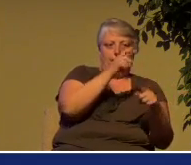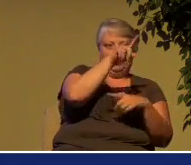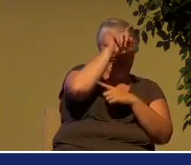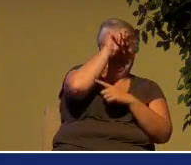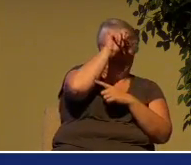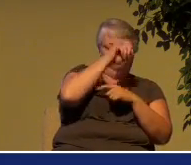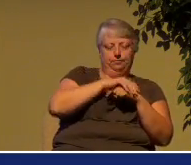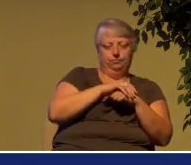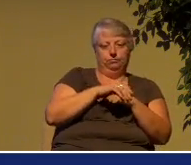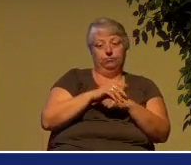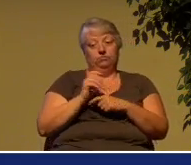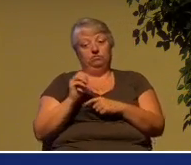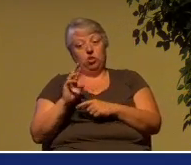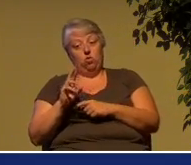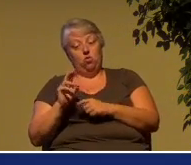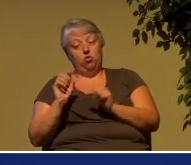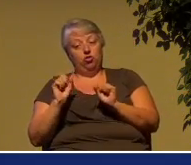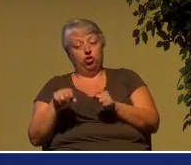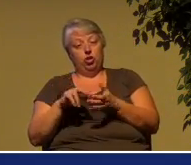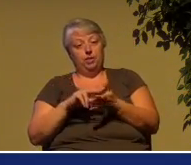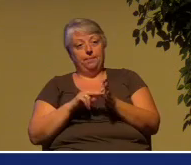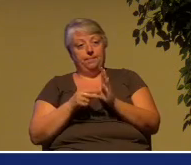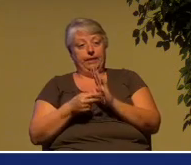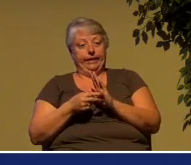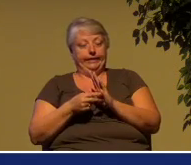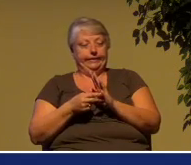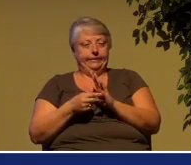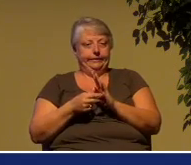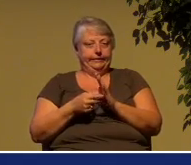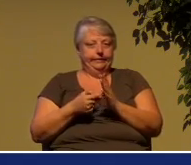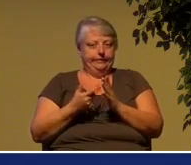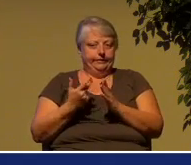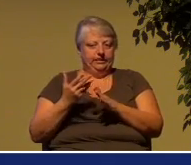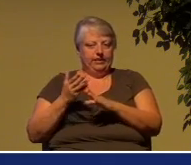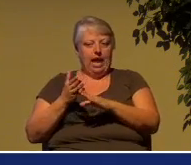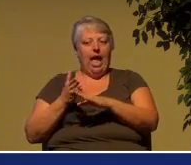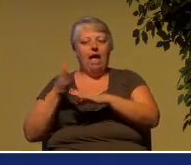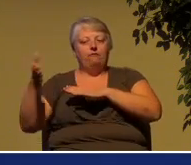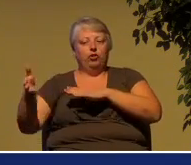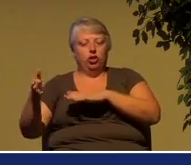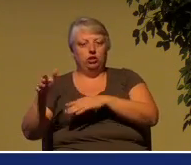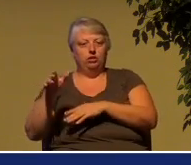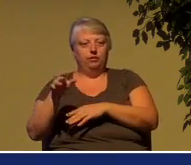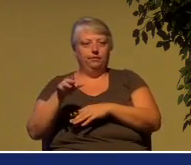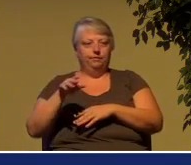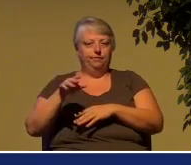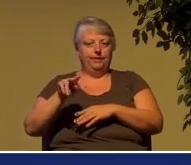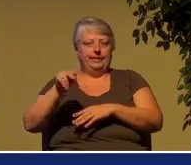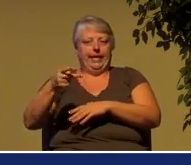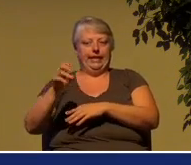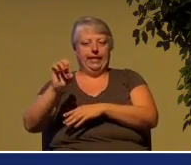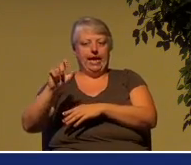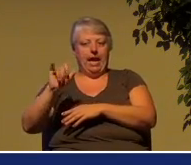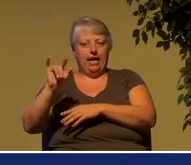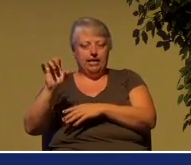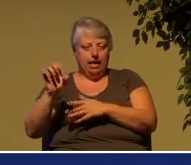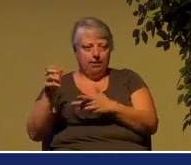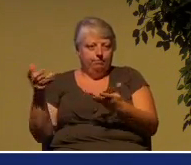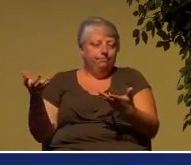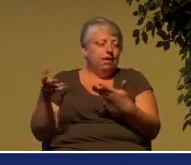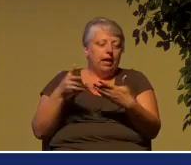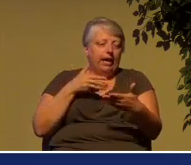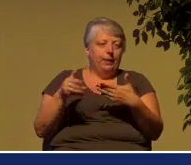after the exile. At any rate, what is happening all over the world is that Jewish people